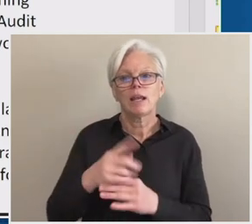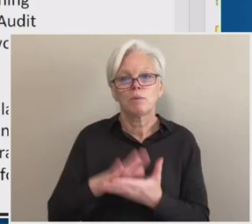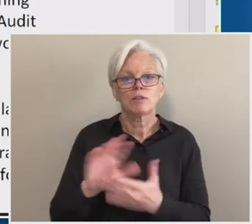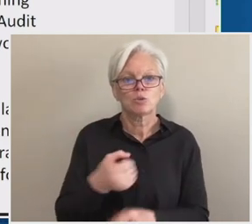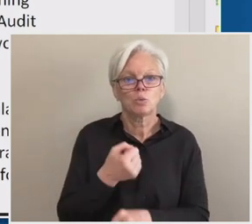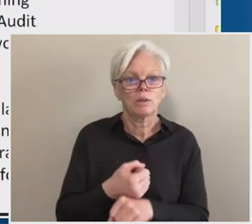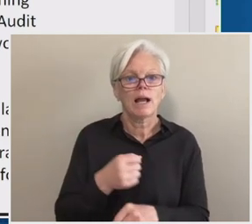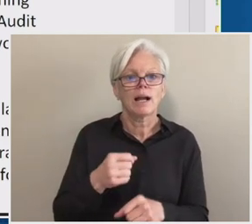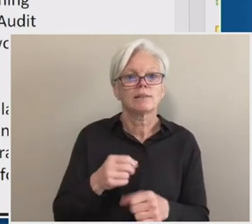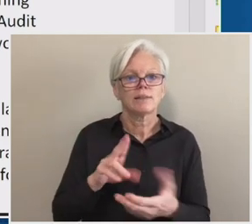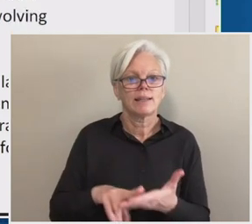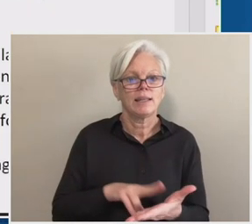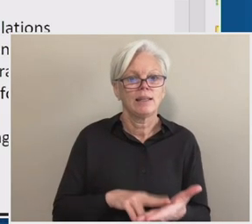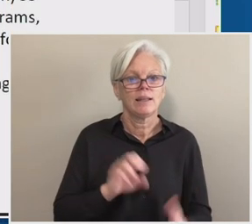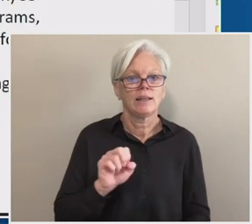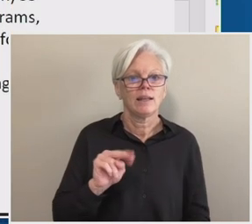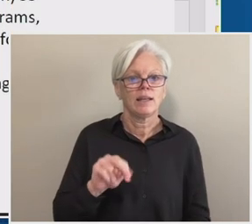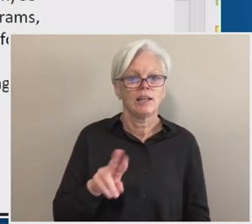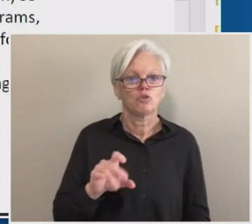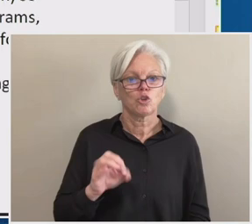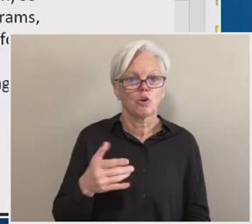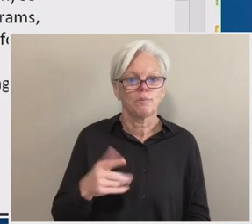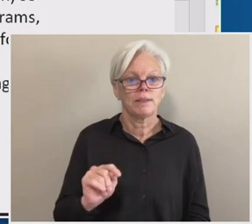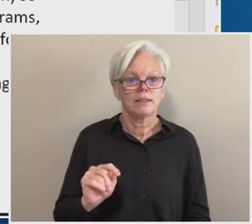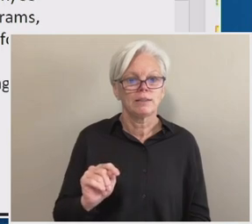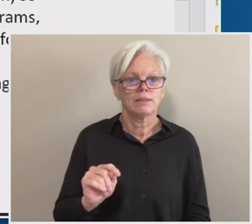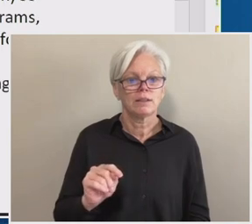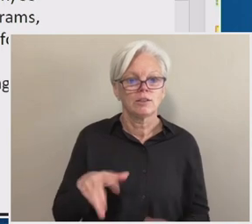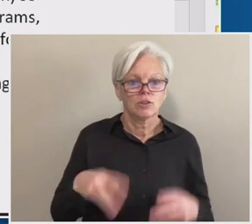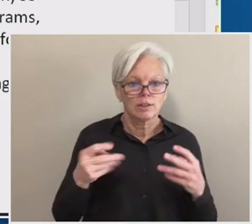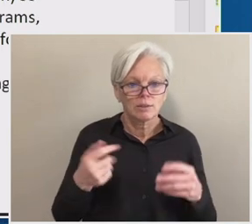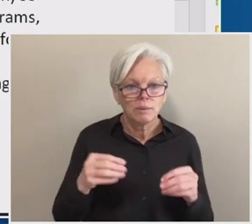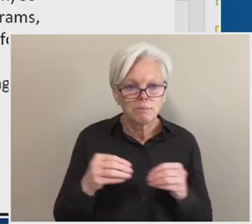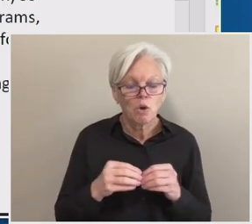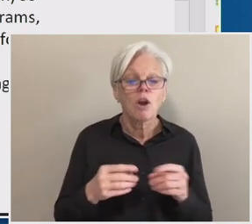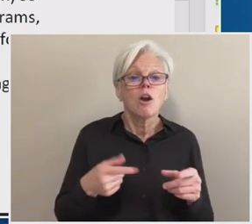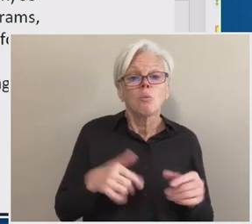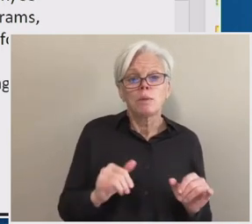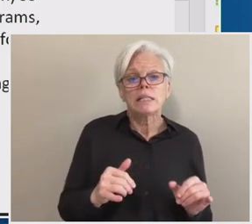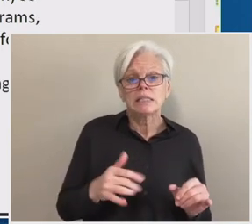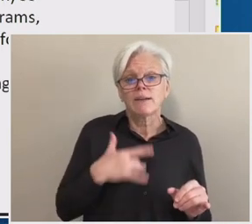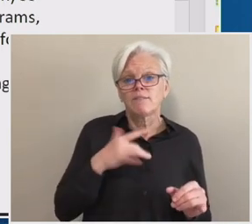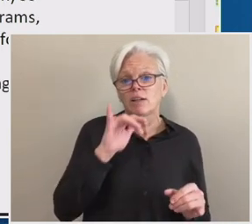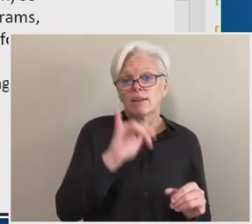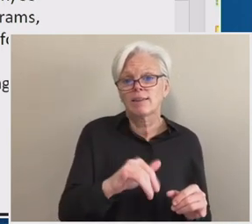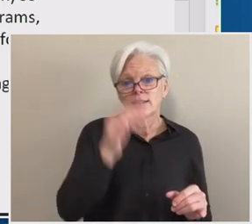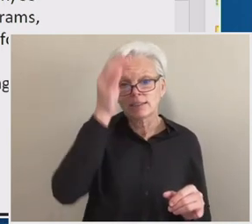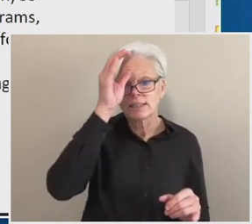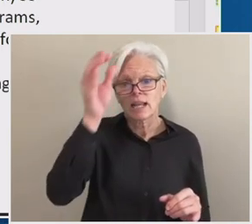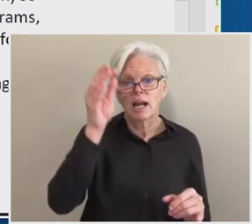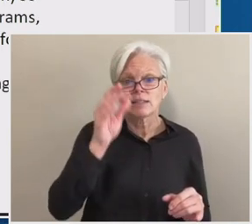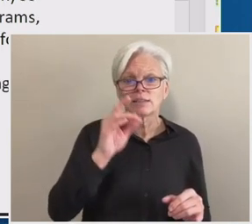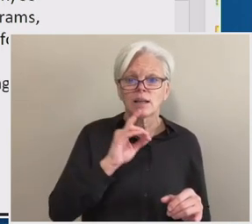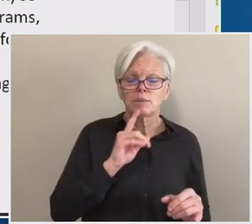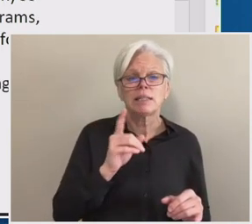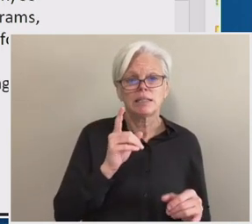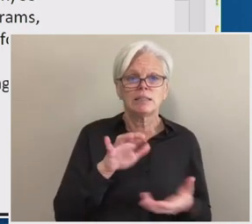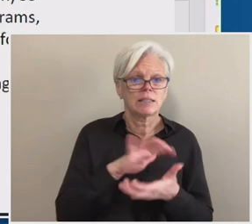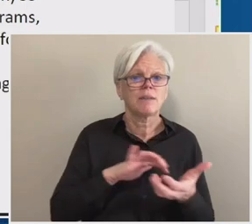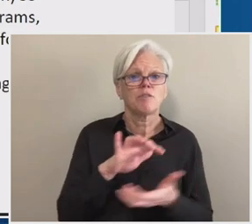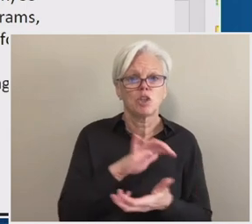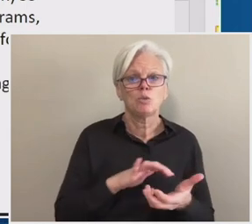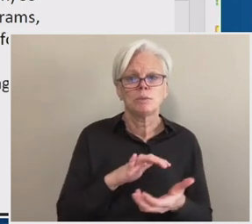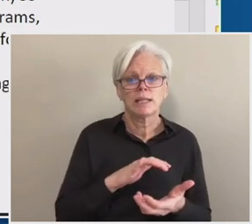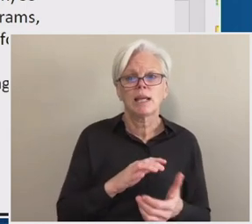If you could scroll down a little bit, Vanessa, we still feel that this this this concept is somewhat confusing and